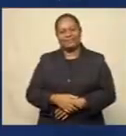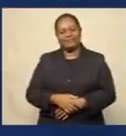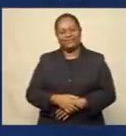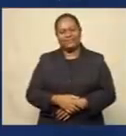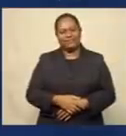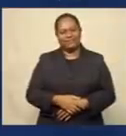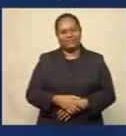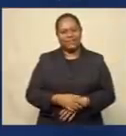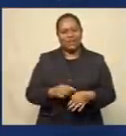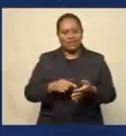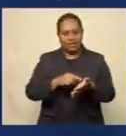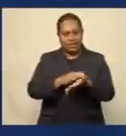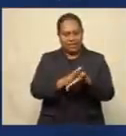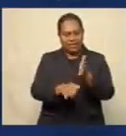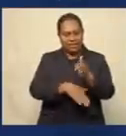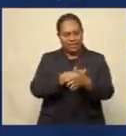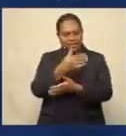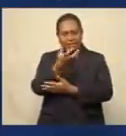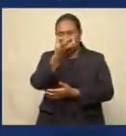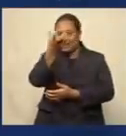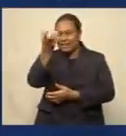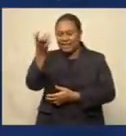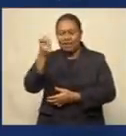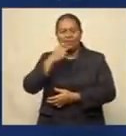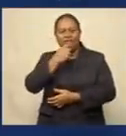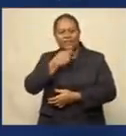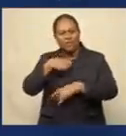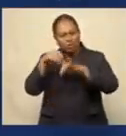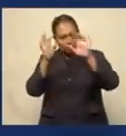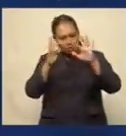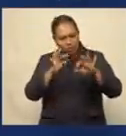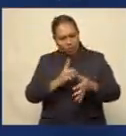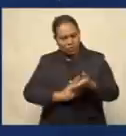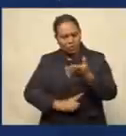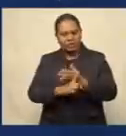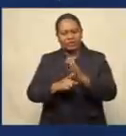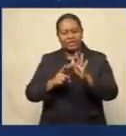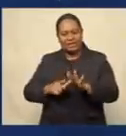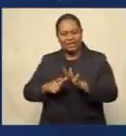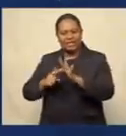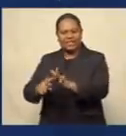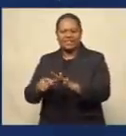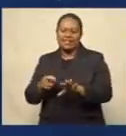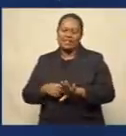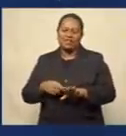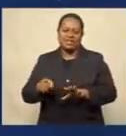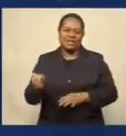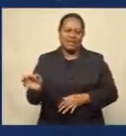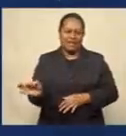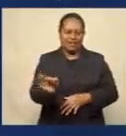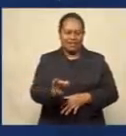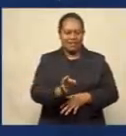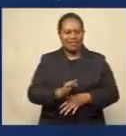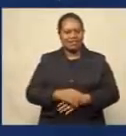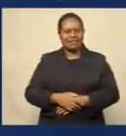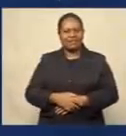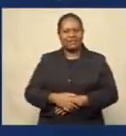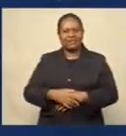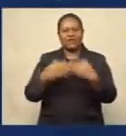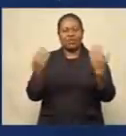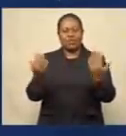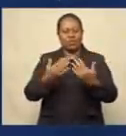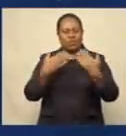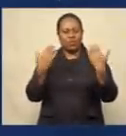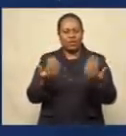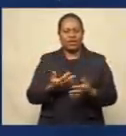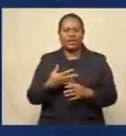For Thursday, cloudy periods with few showers over the eastern parts and the interior of the larger islands. Easterly winds 15